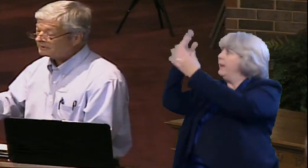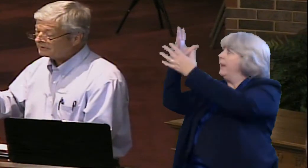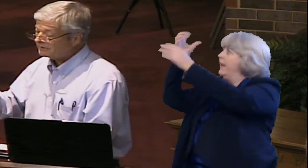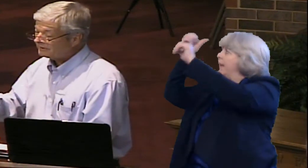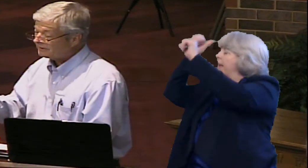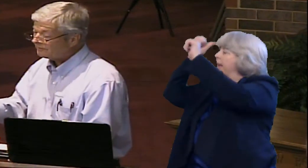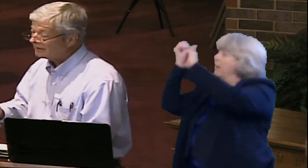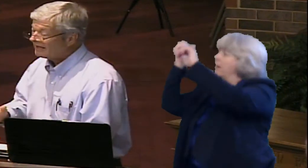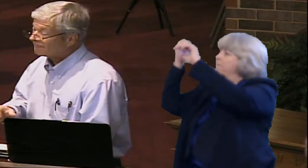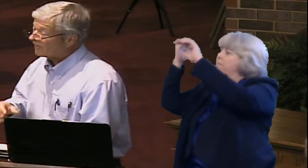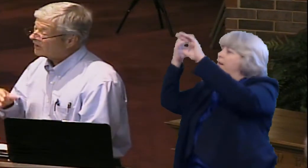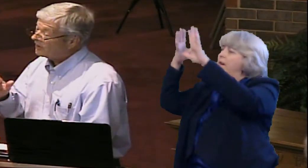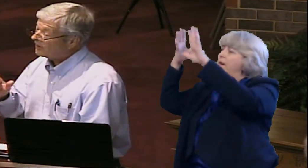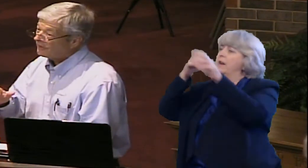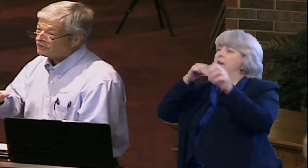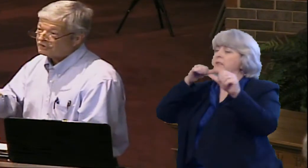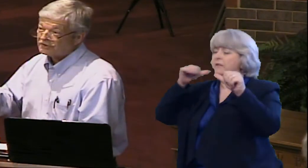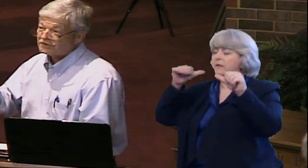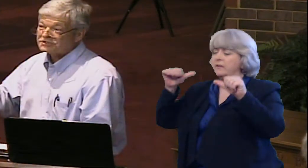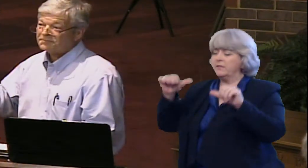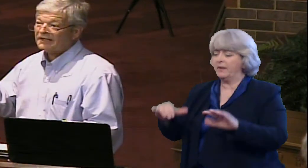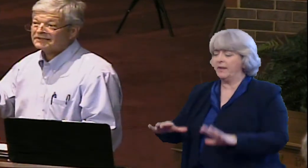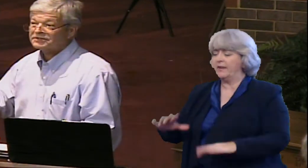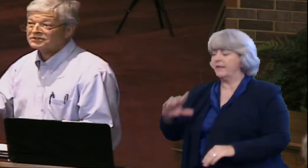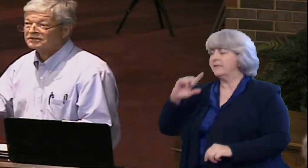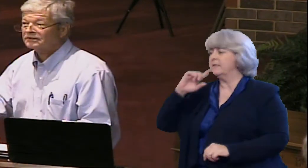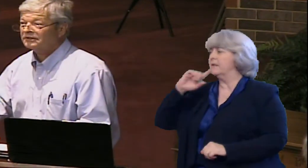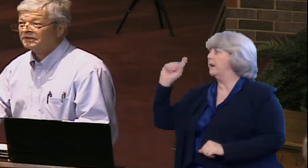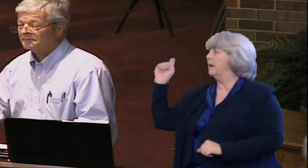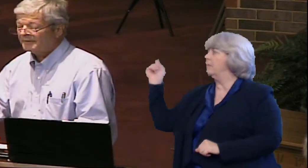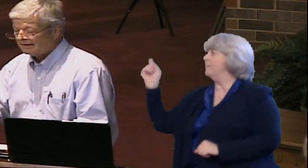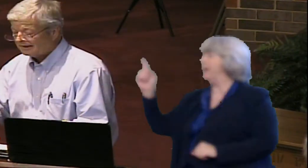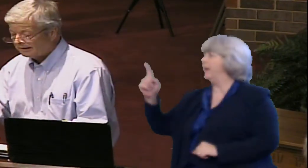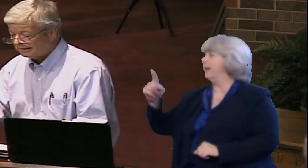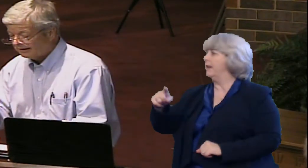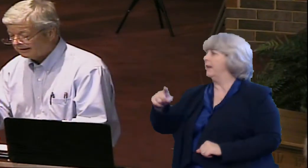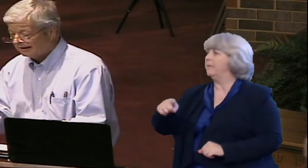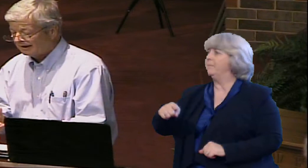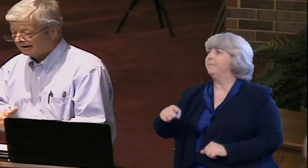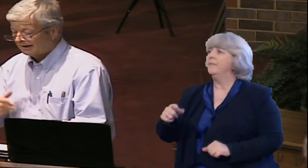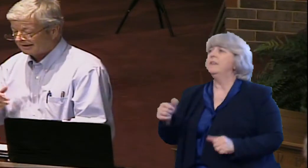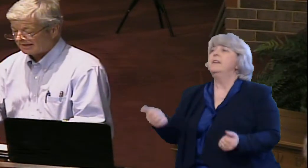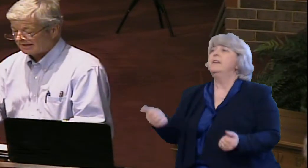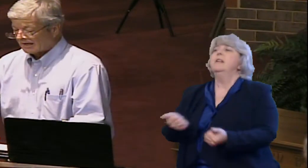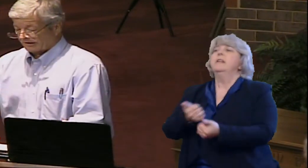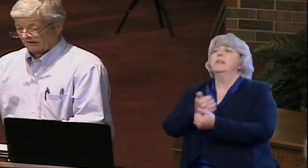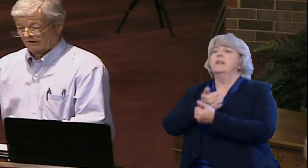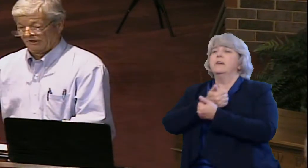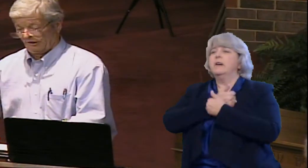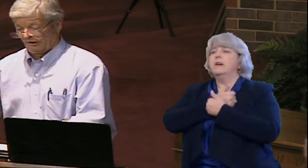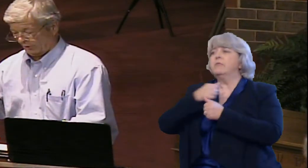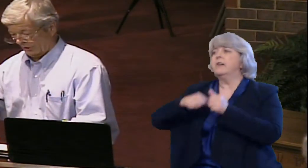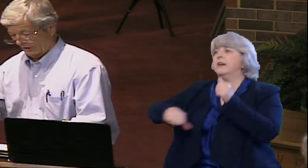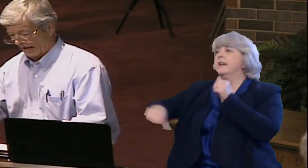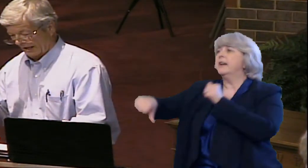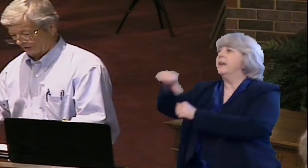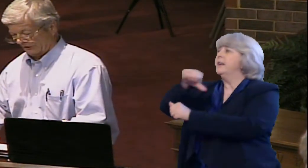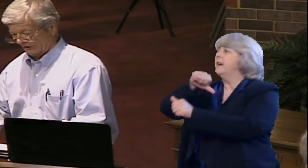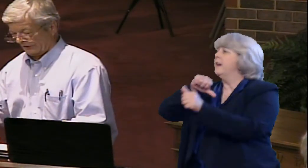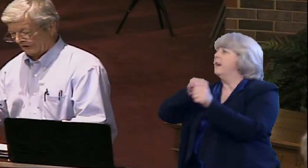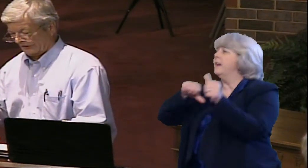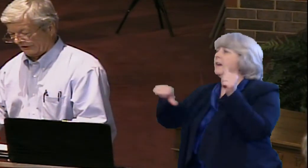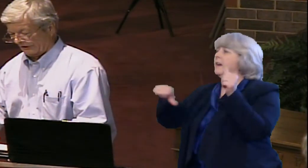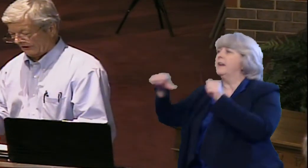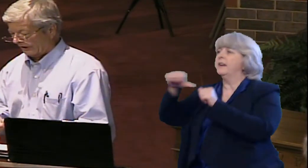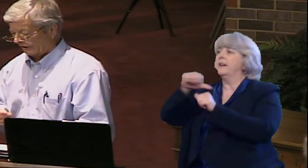And the loved ones command the one and